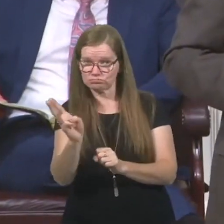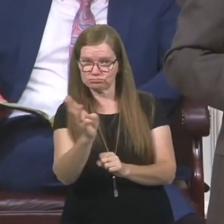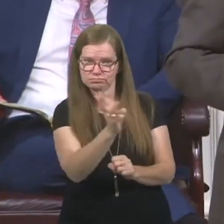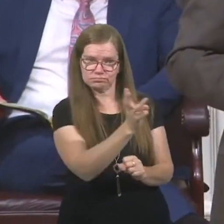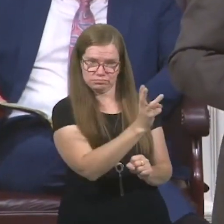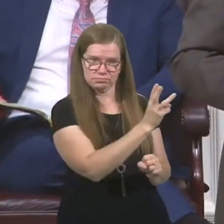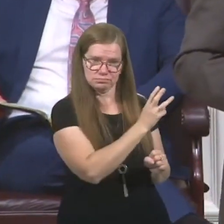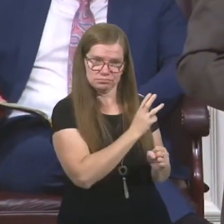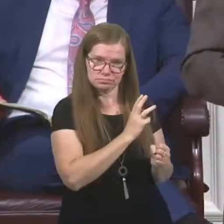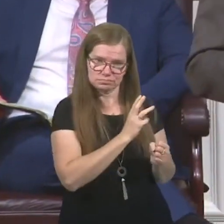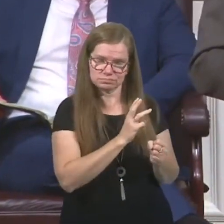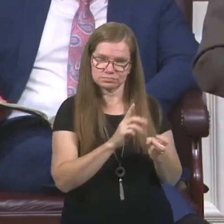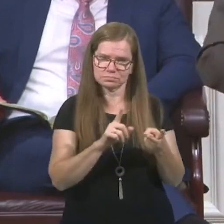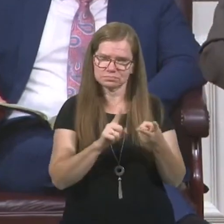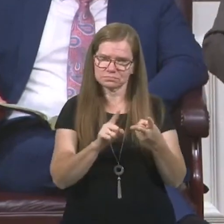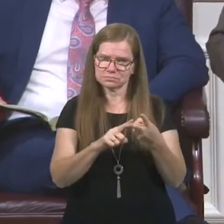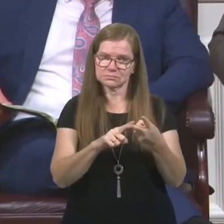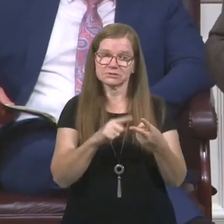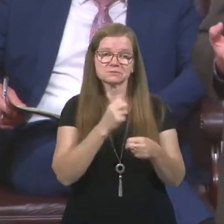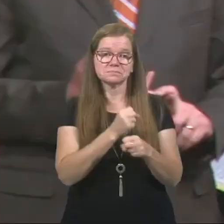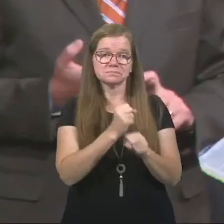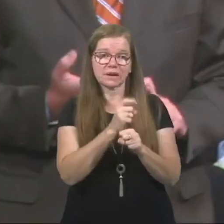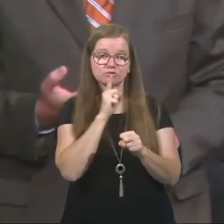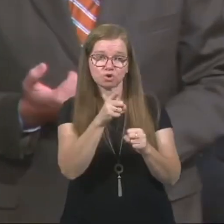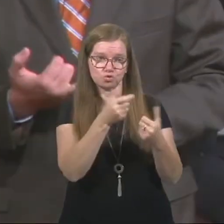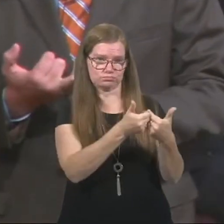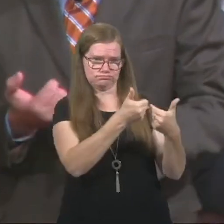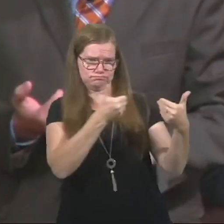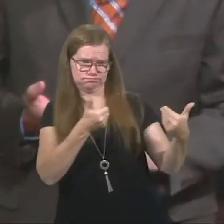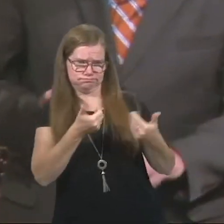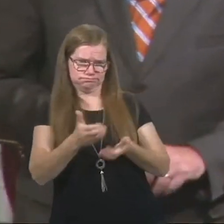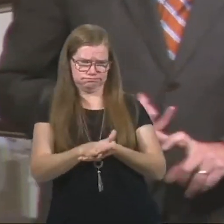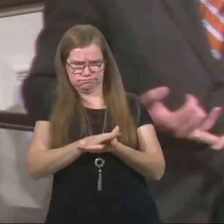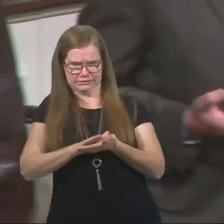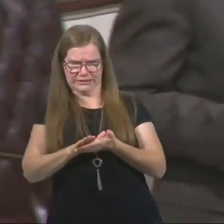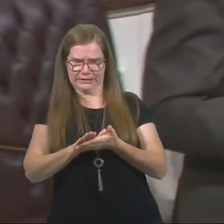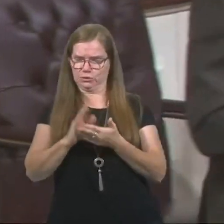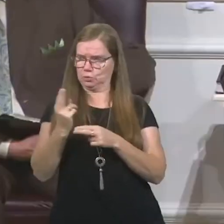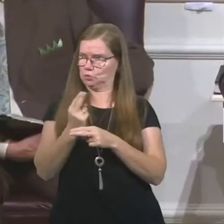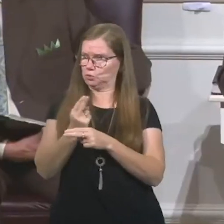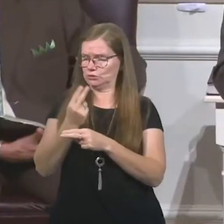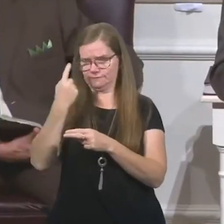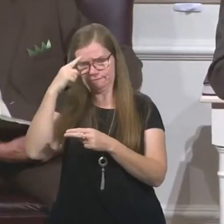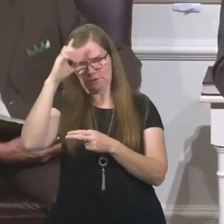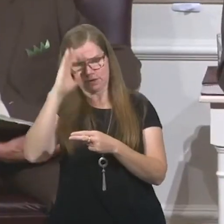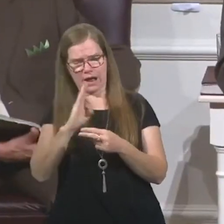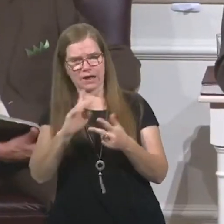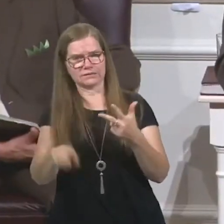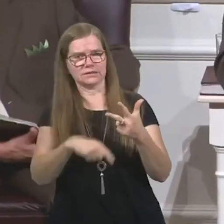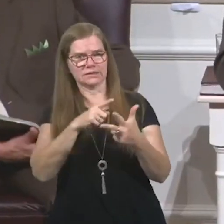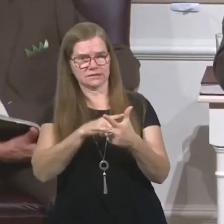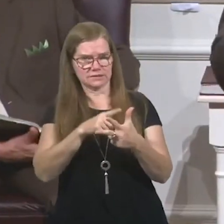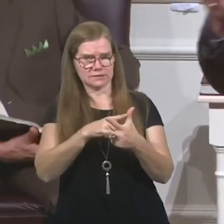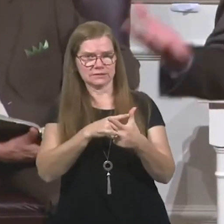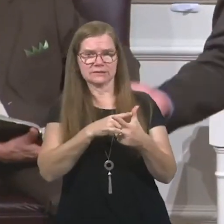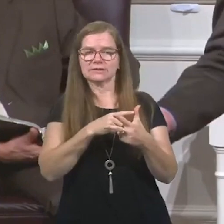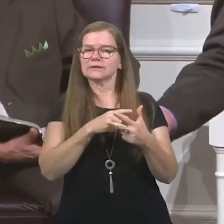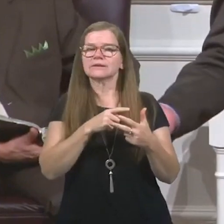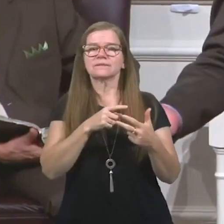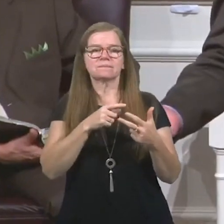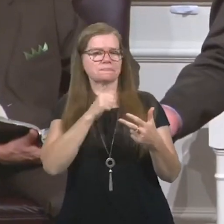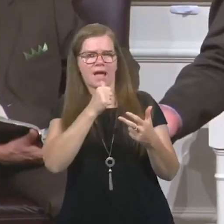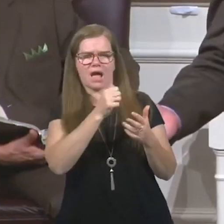gospel. It's making sure that you're sanctified, you're clean and ready to be used of God. It's making sure that you're separating to God, not